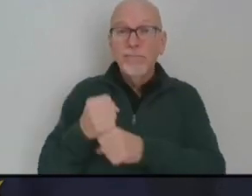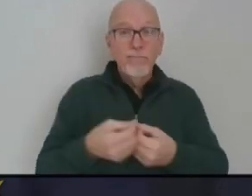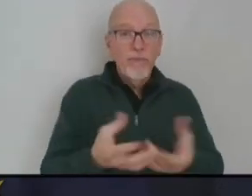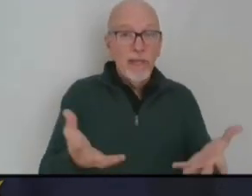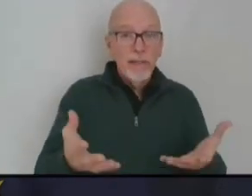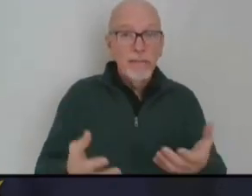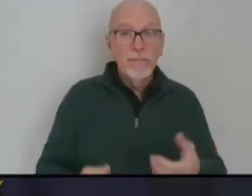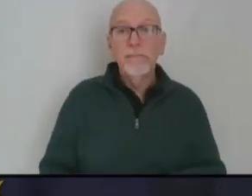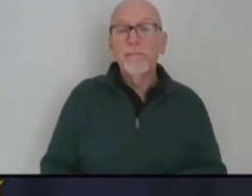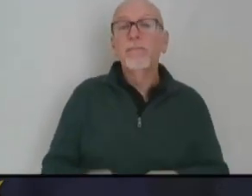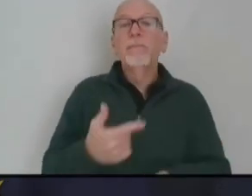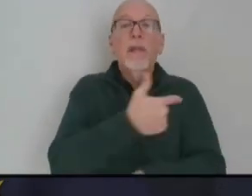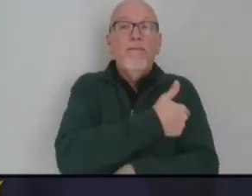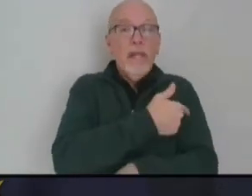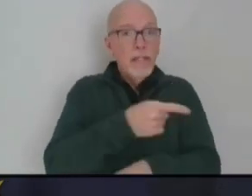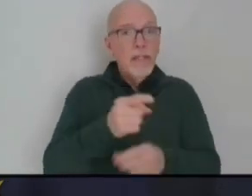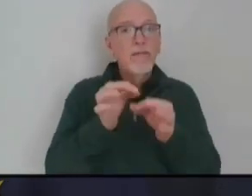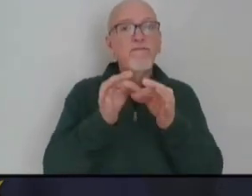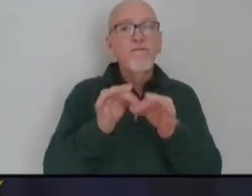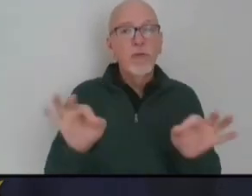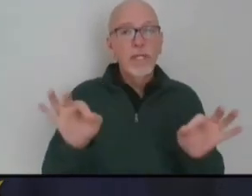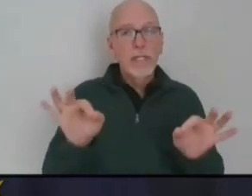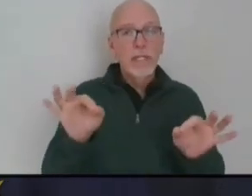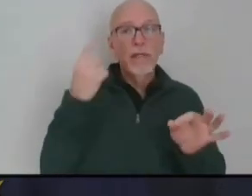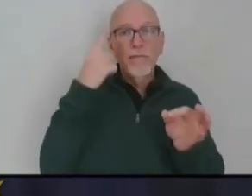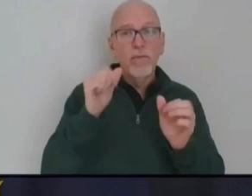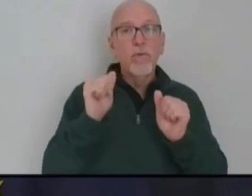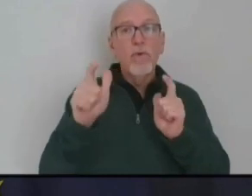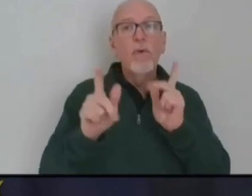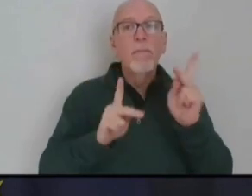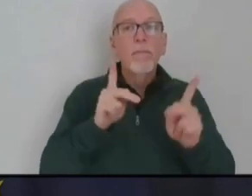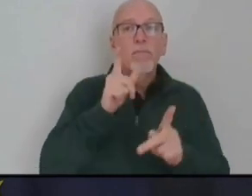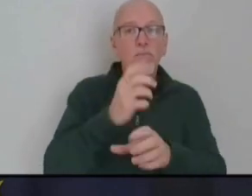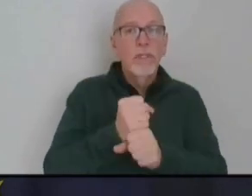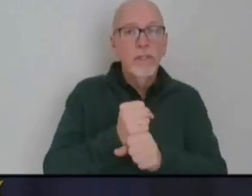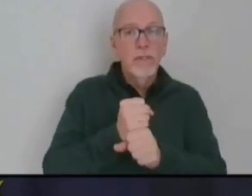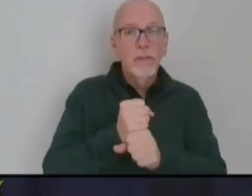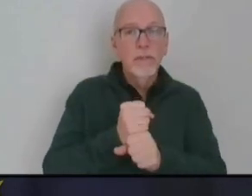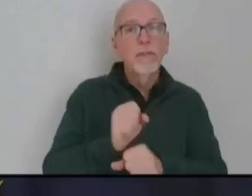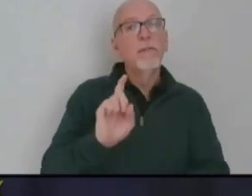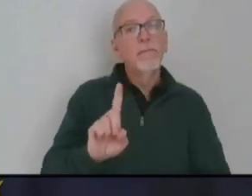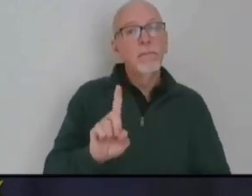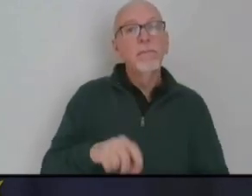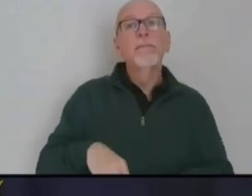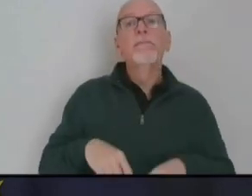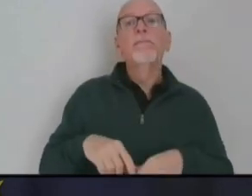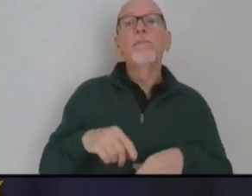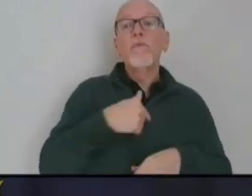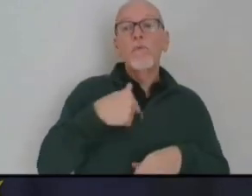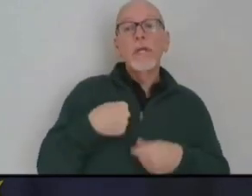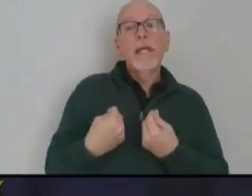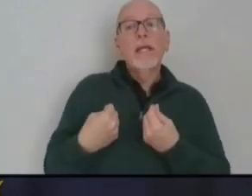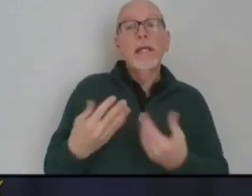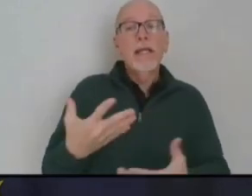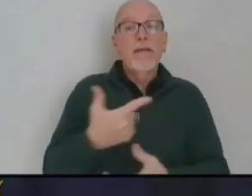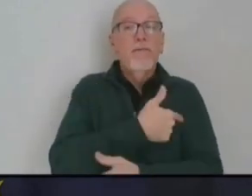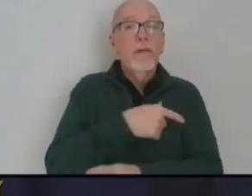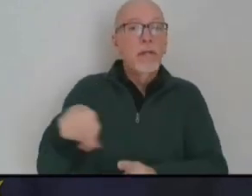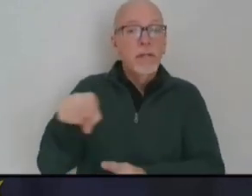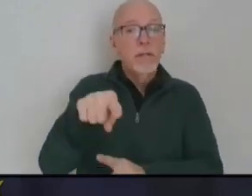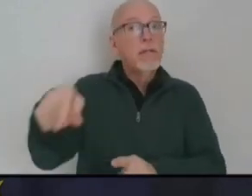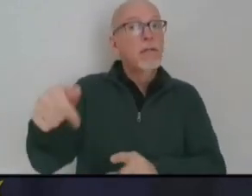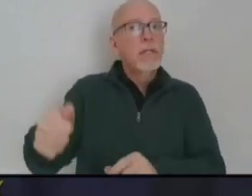vaccine will be free to all people who receive it. However, places who are giving the vaccine can charge